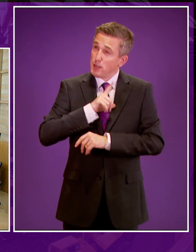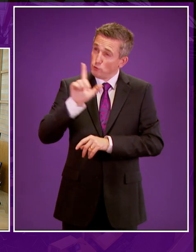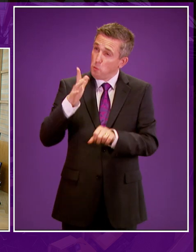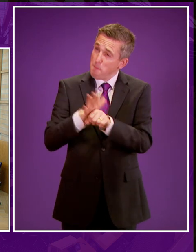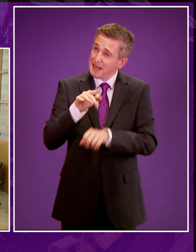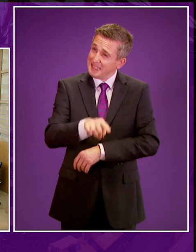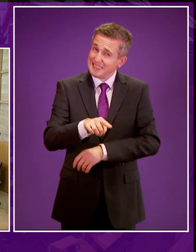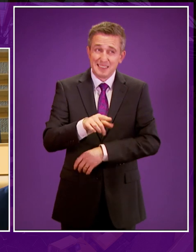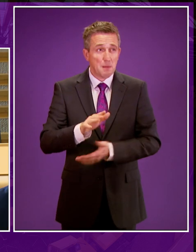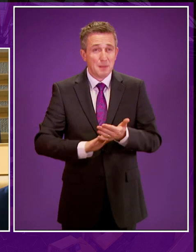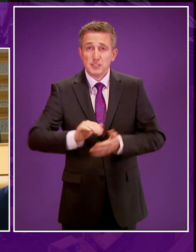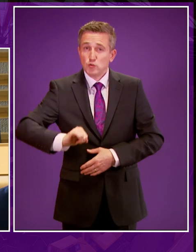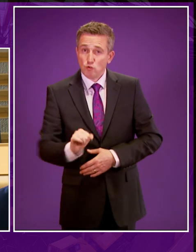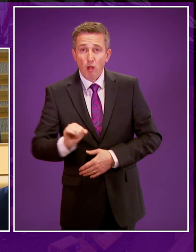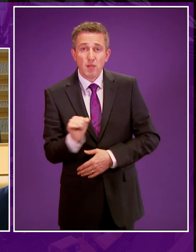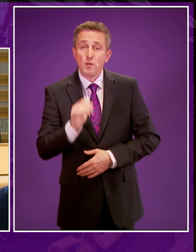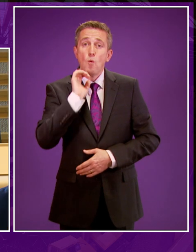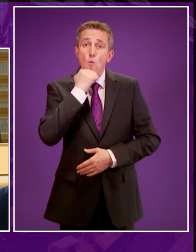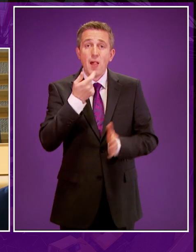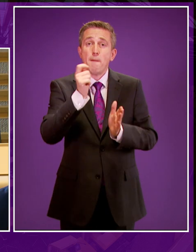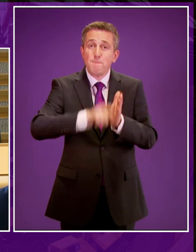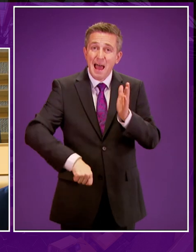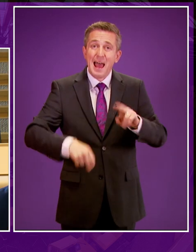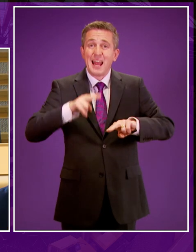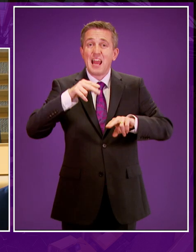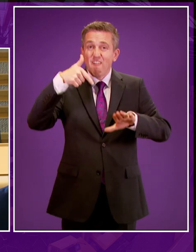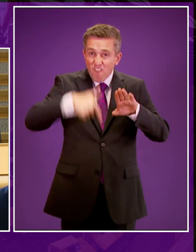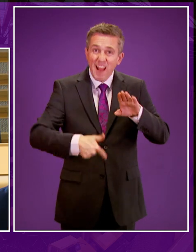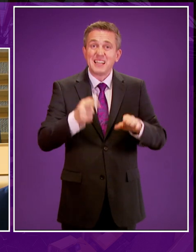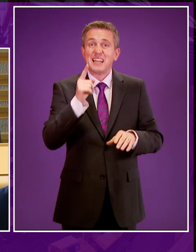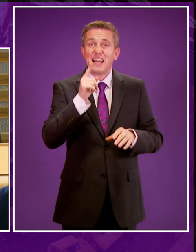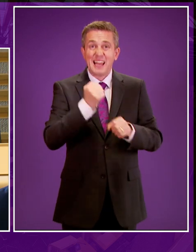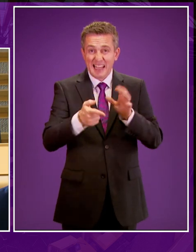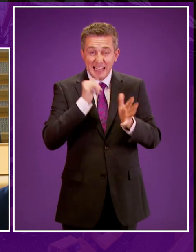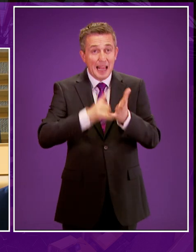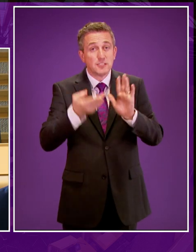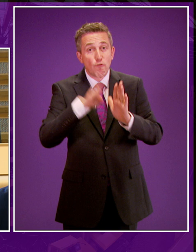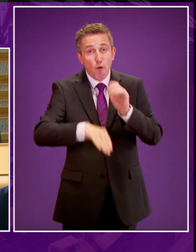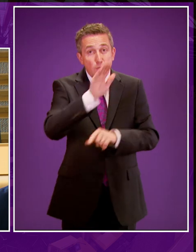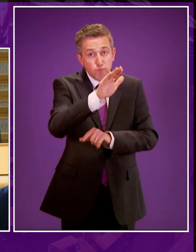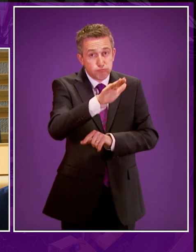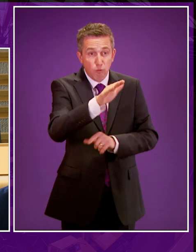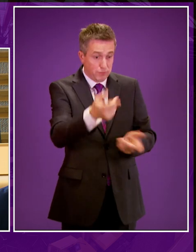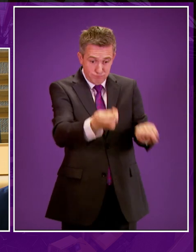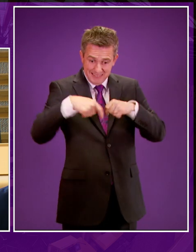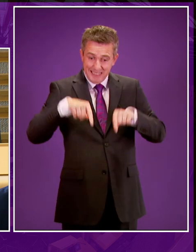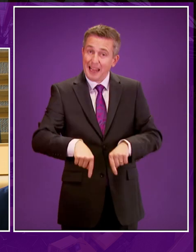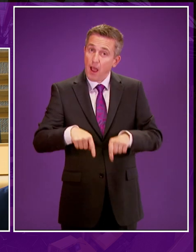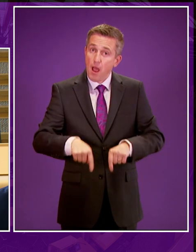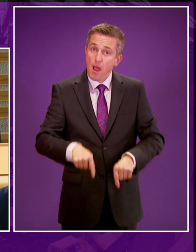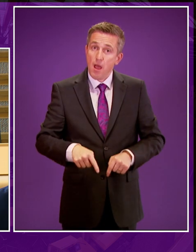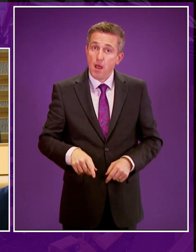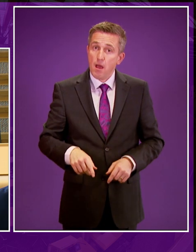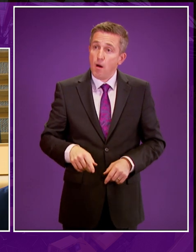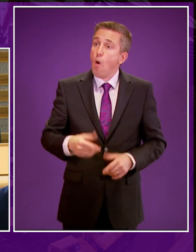will be that Scotland will simply import frack gas from other countries? And can he tell us today, are there any other countries whose imports